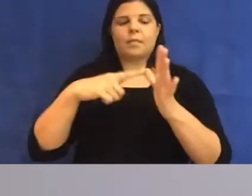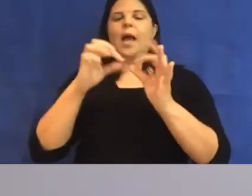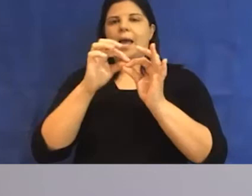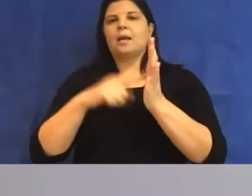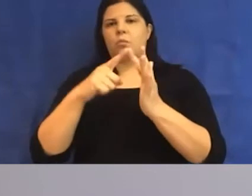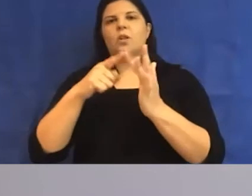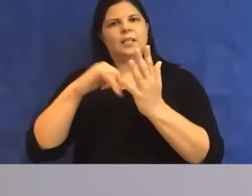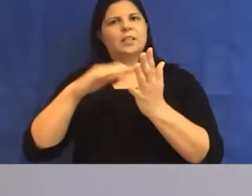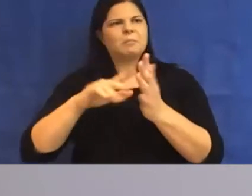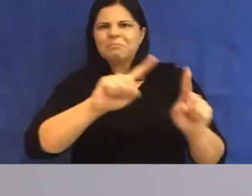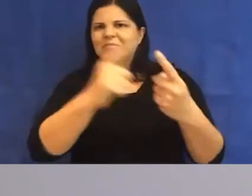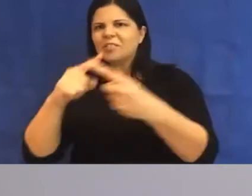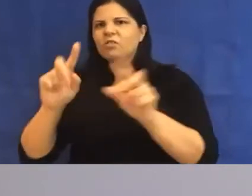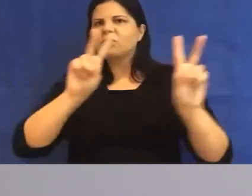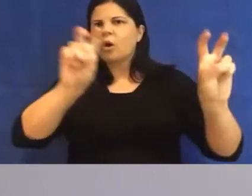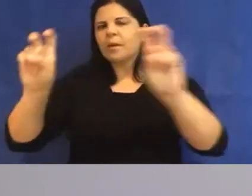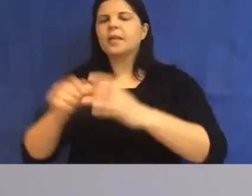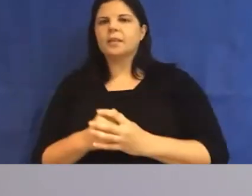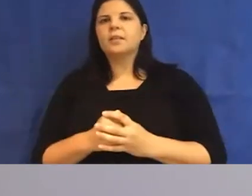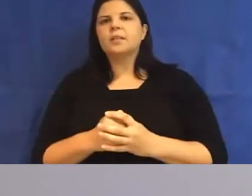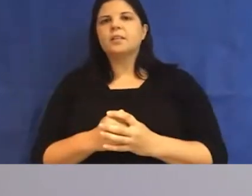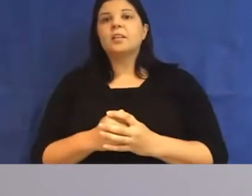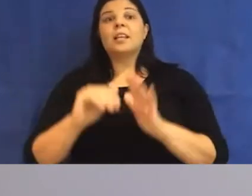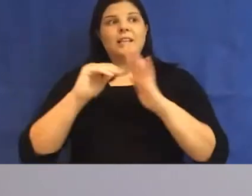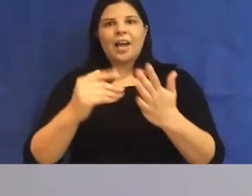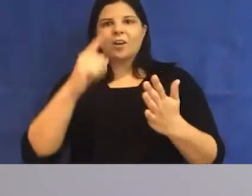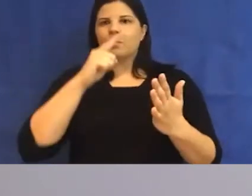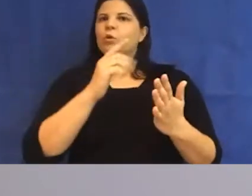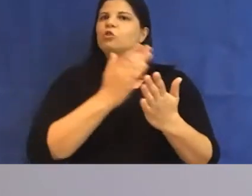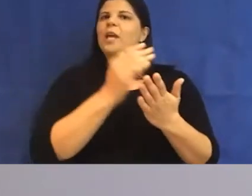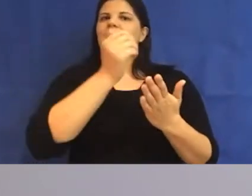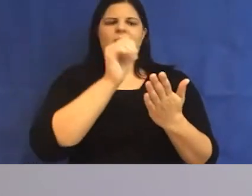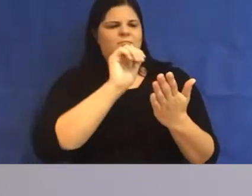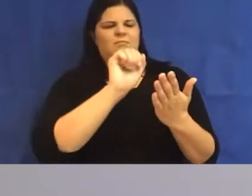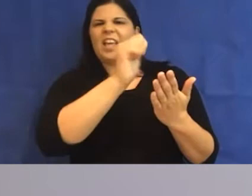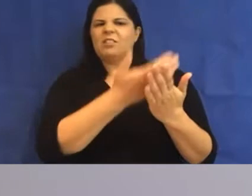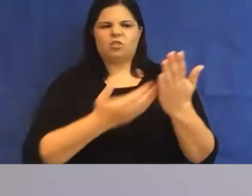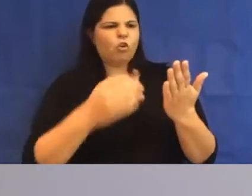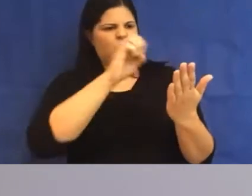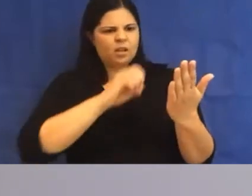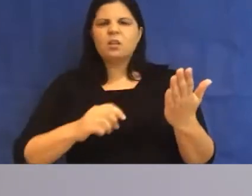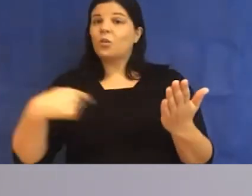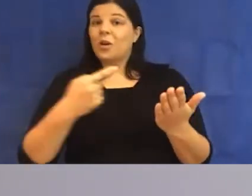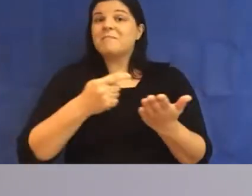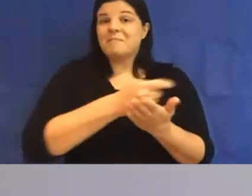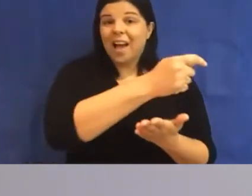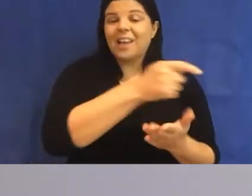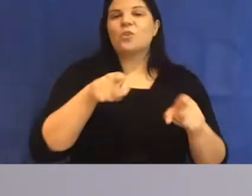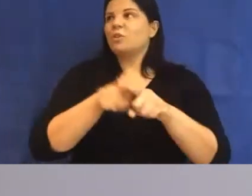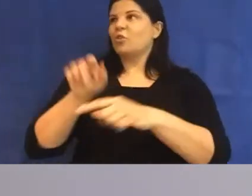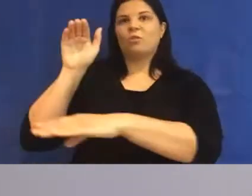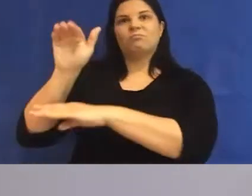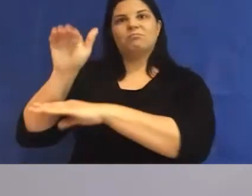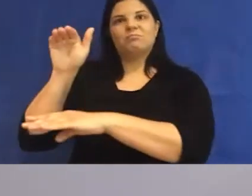matures, we've been able not only to pay our contributors, but received submissions from a number of international contributors. COVID has